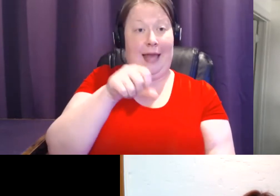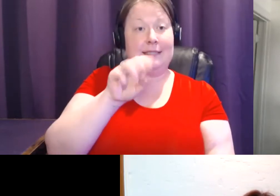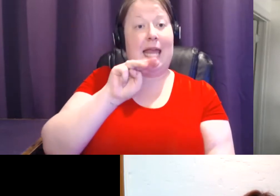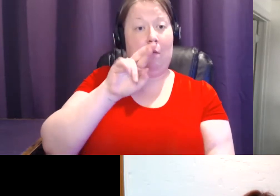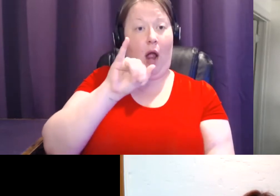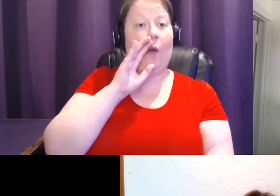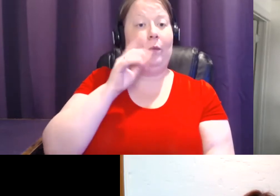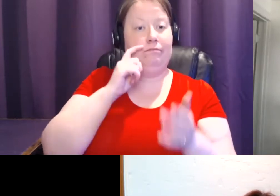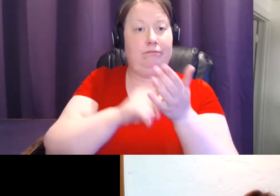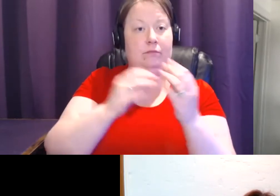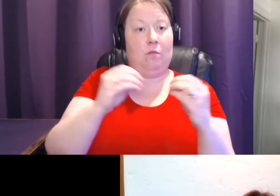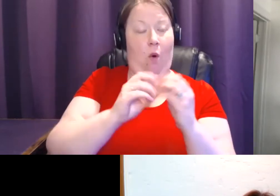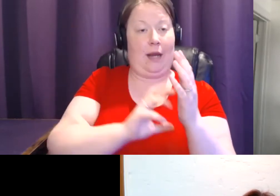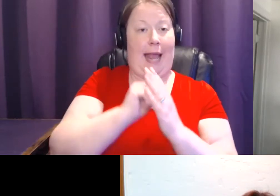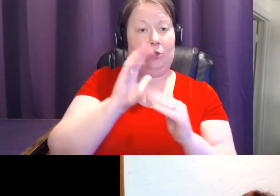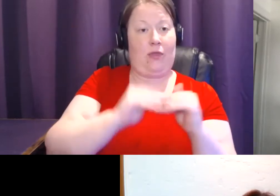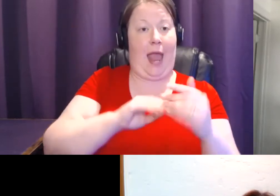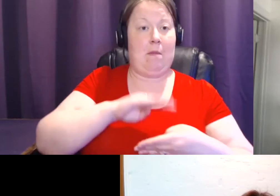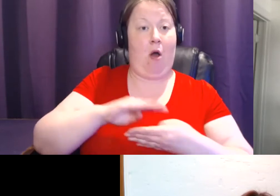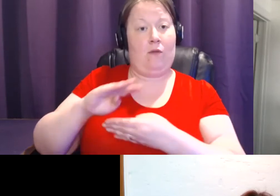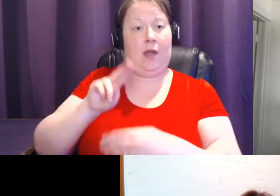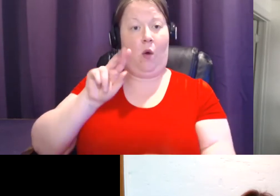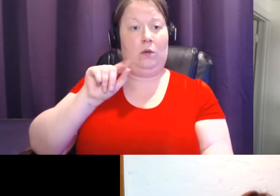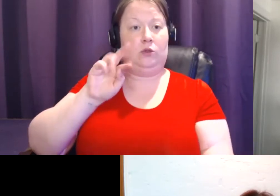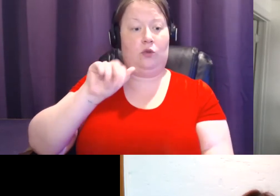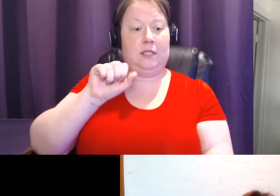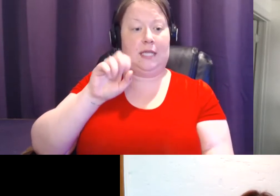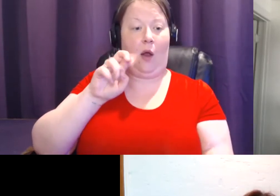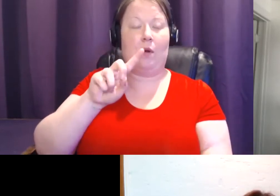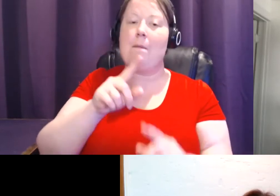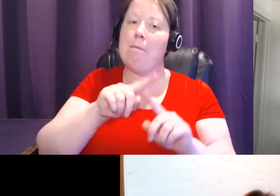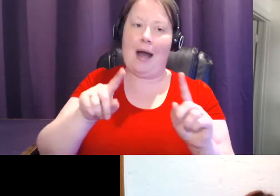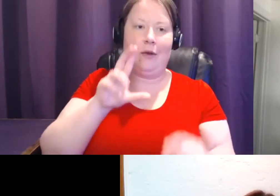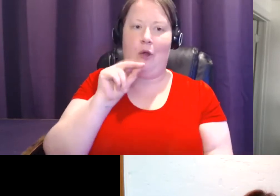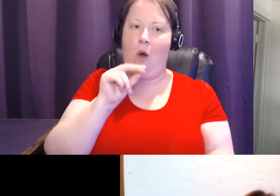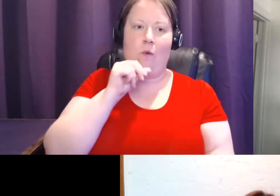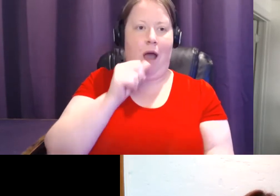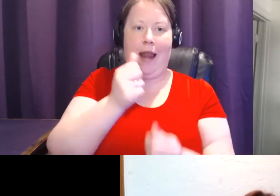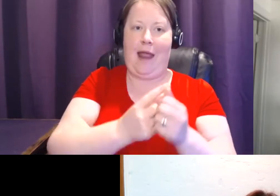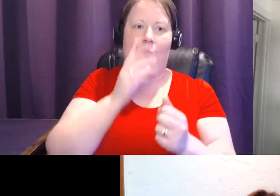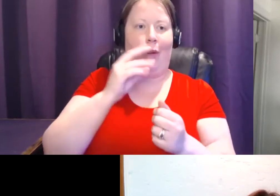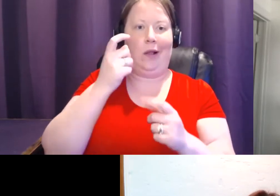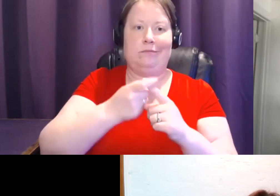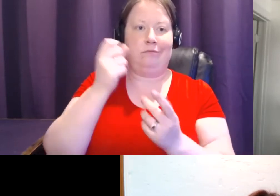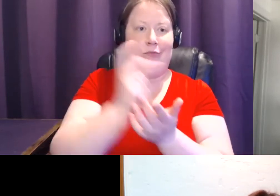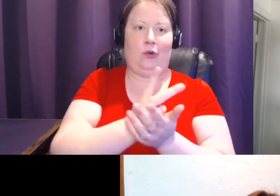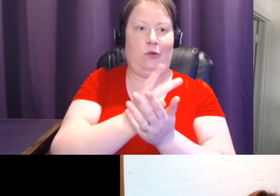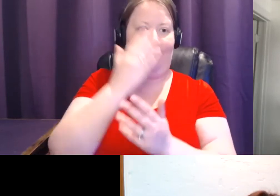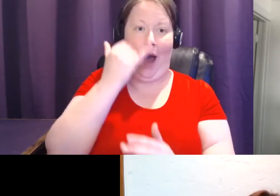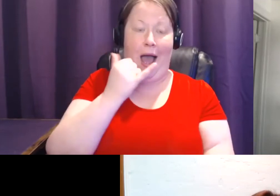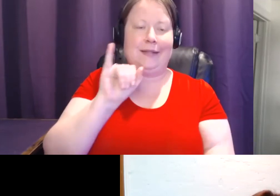cancers than mammography and ultrasound, but no, it's not approved for everybody, predominantly by the insurance companies.